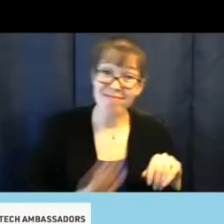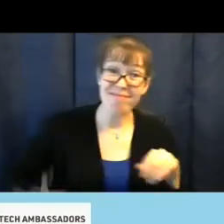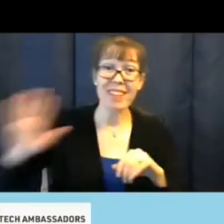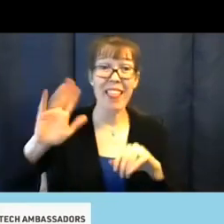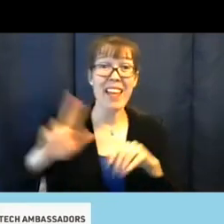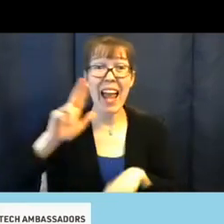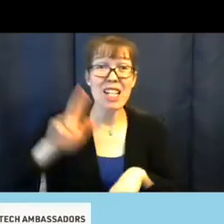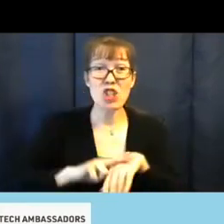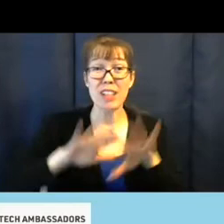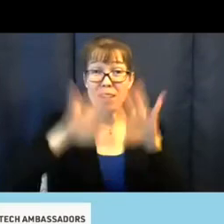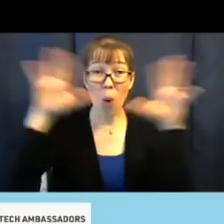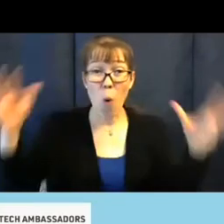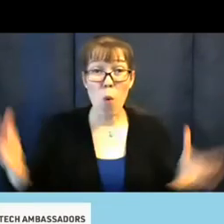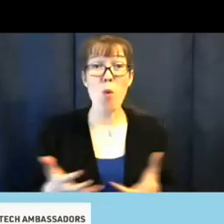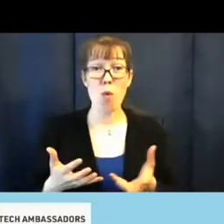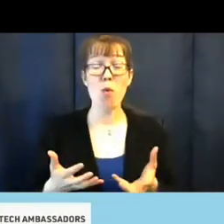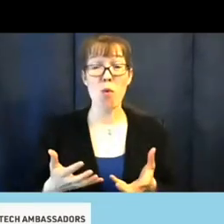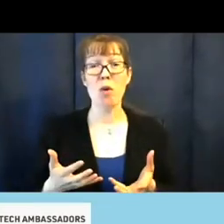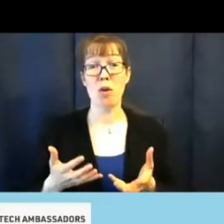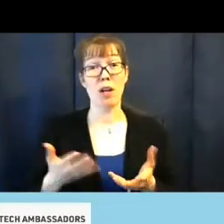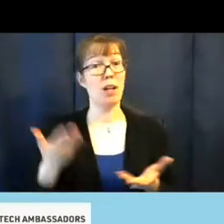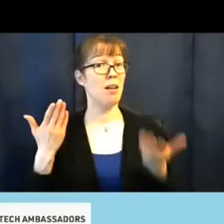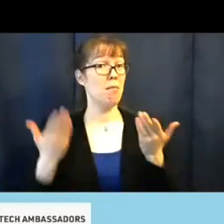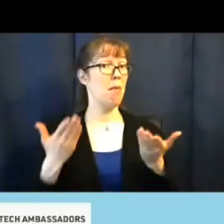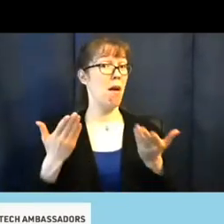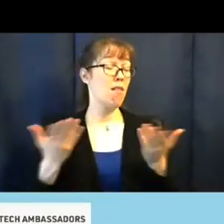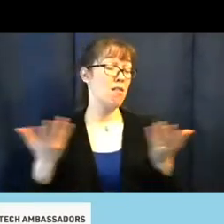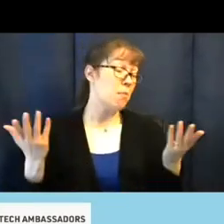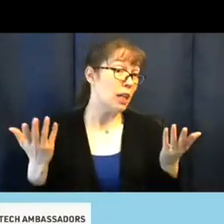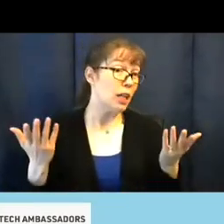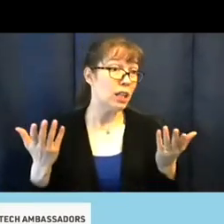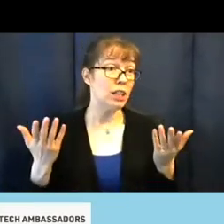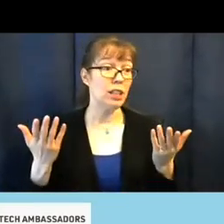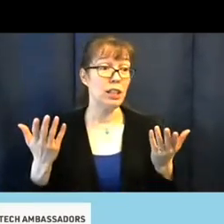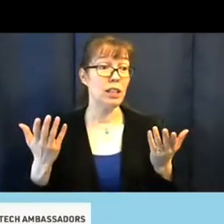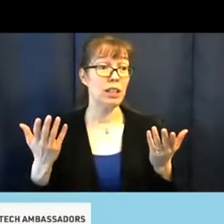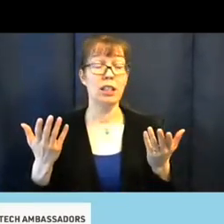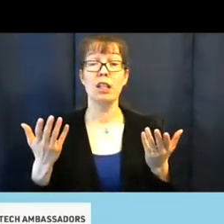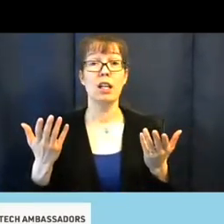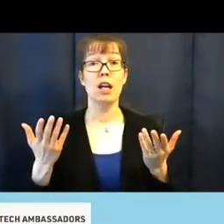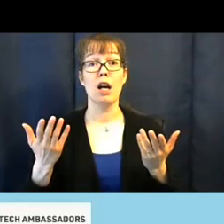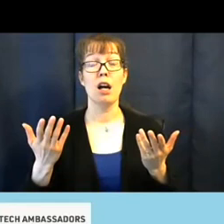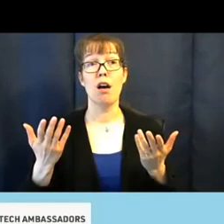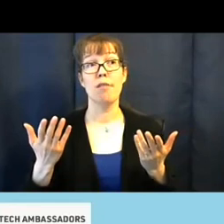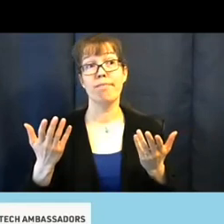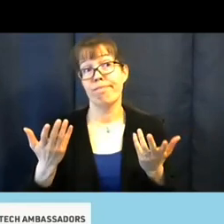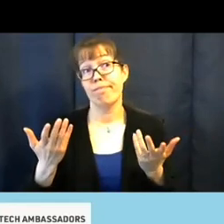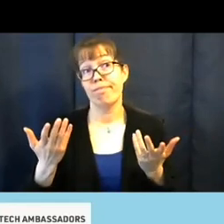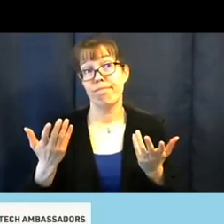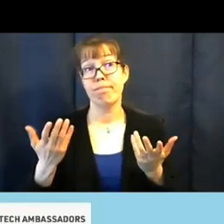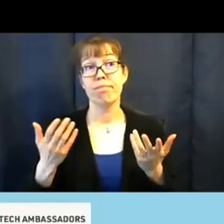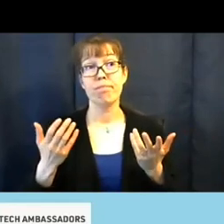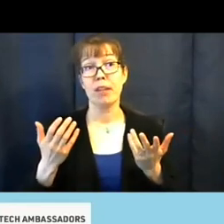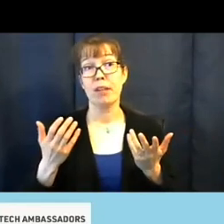a whole. And possibly take it to, like,